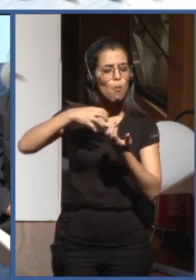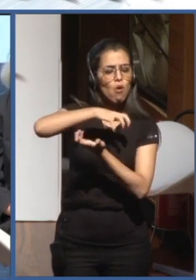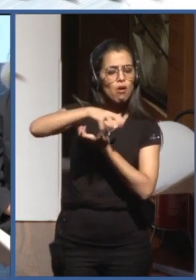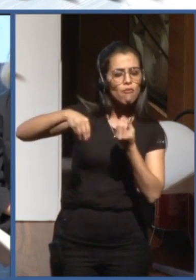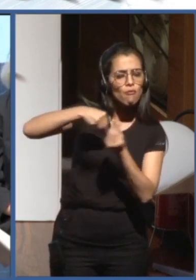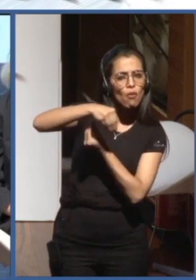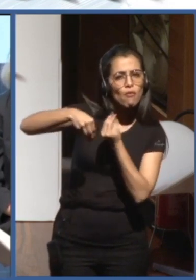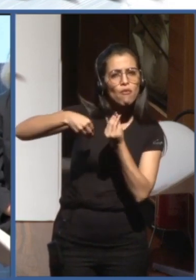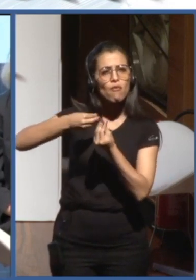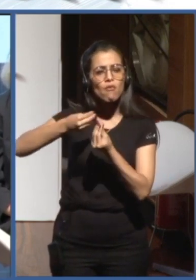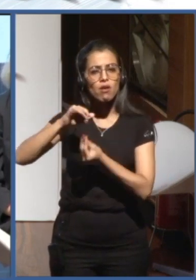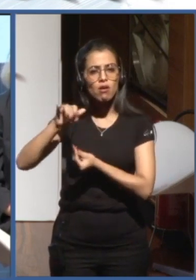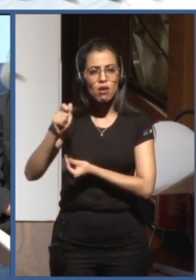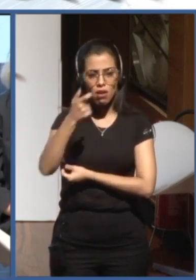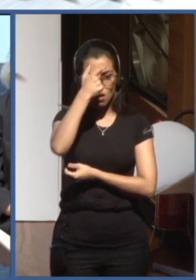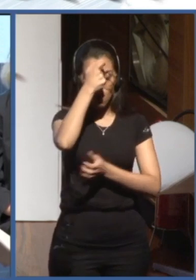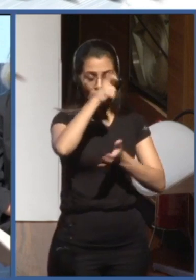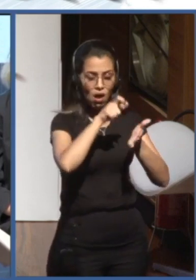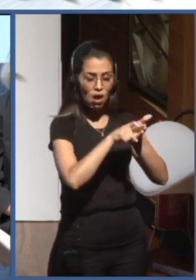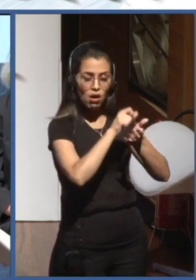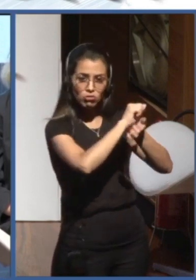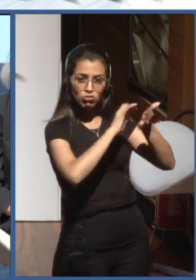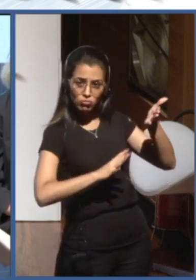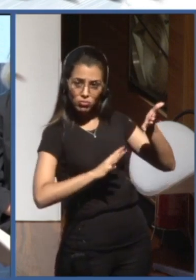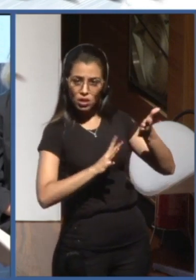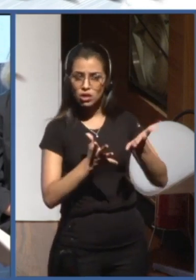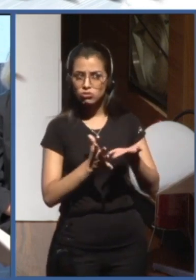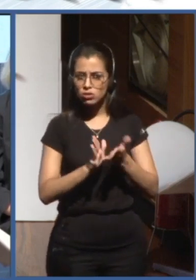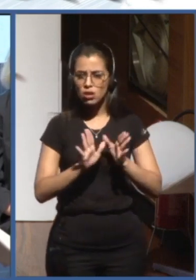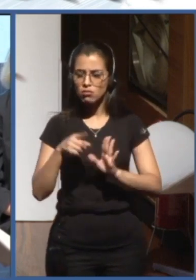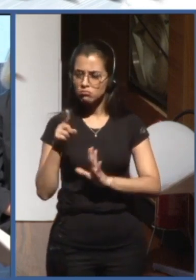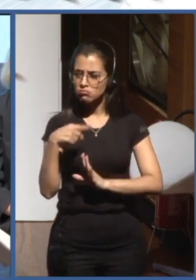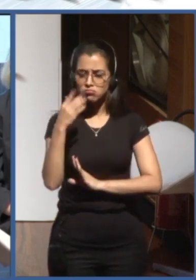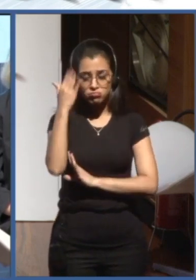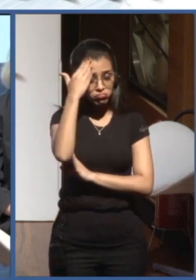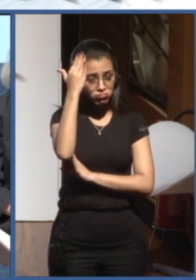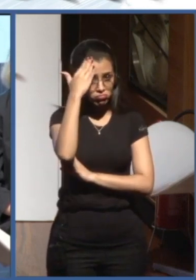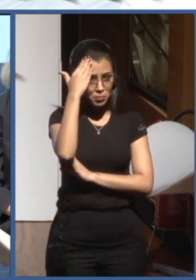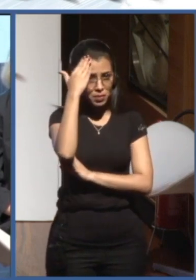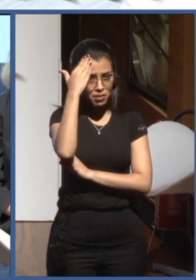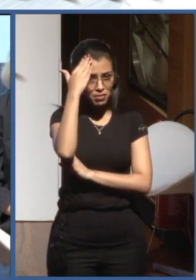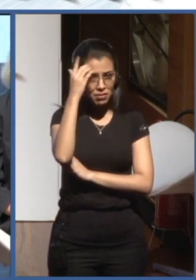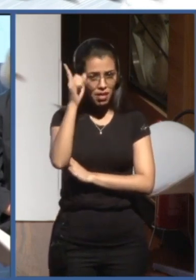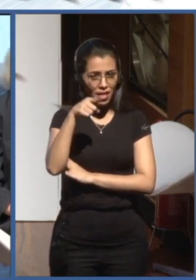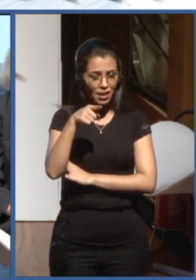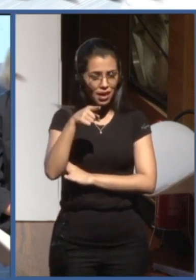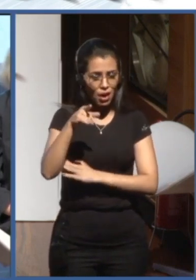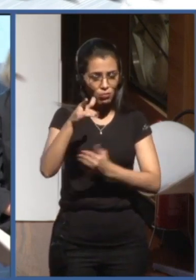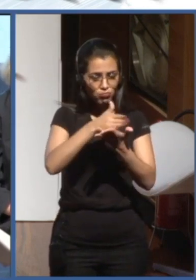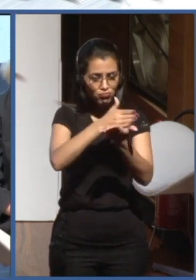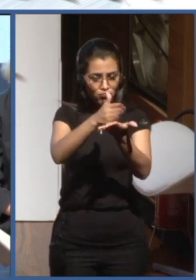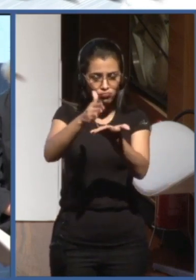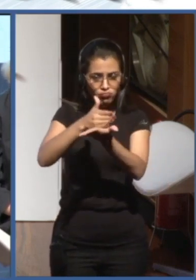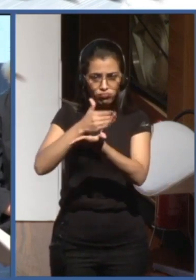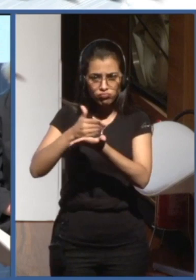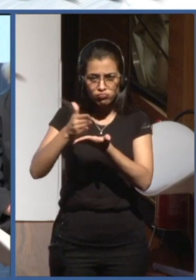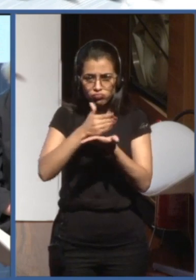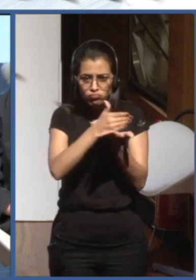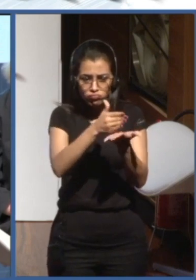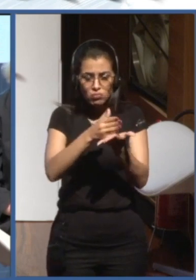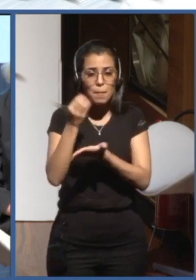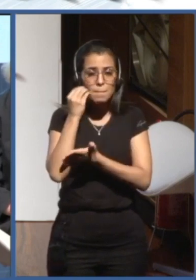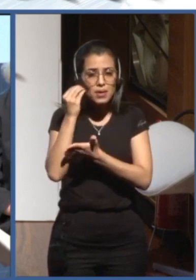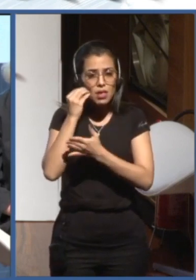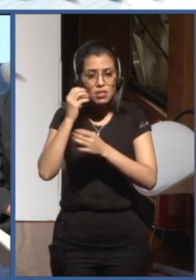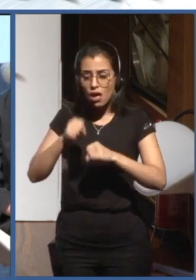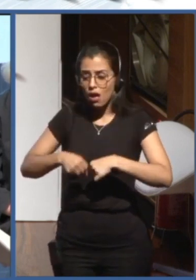because actually media and information literacy is a is an umbrella we are addressing it to to to to encourage young people to be able to to to to